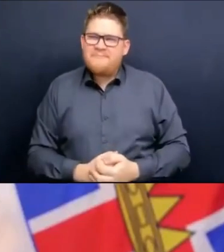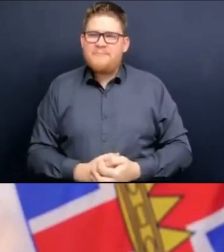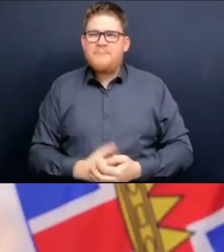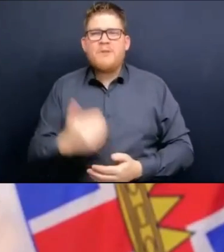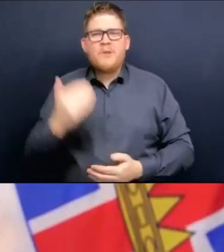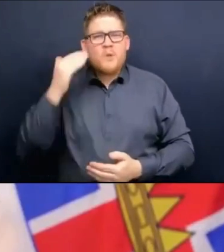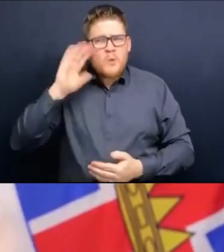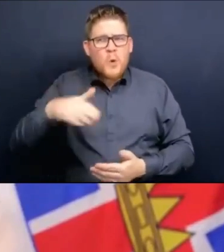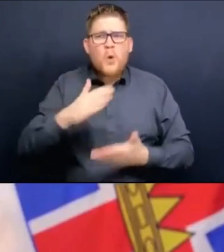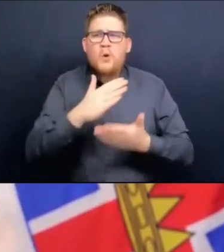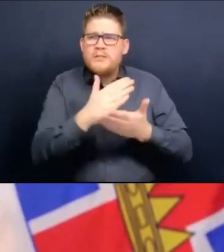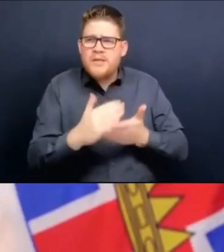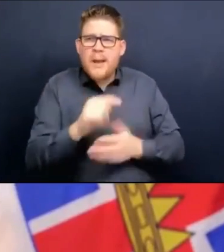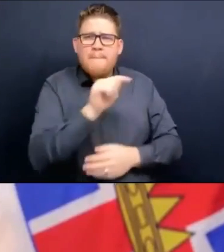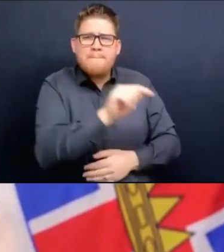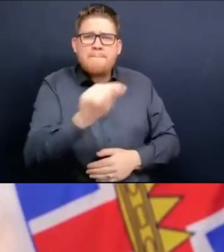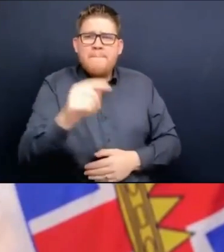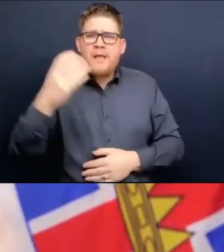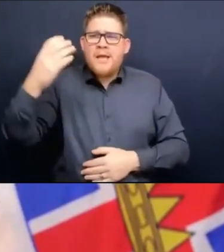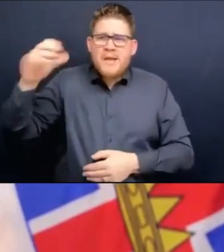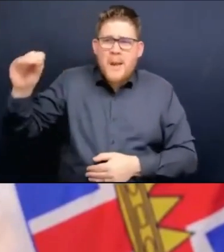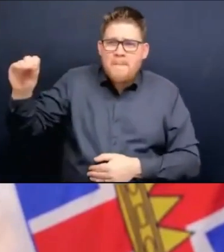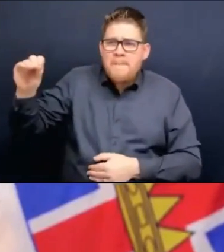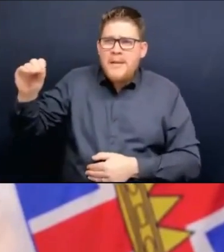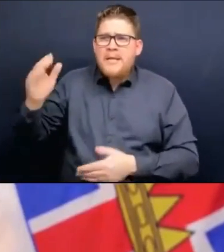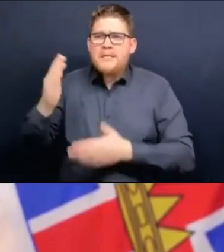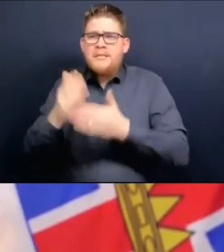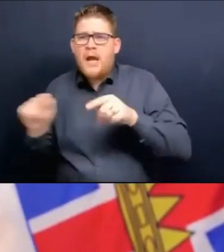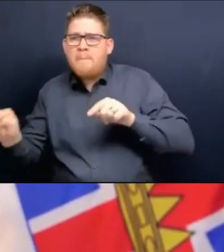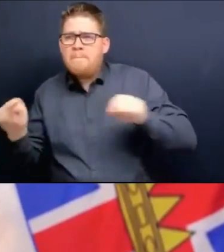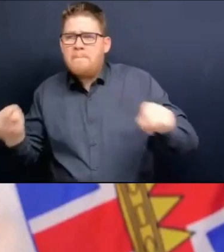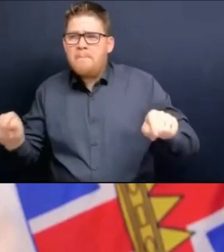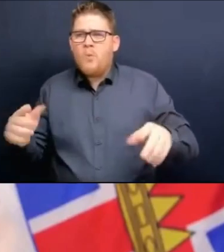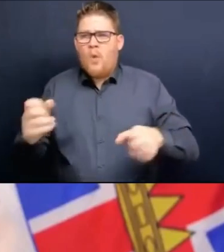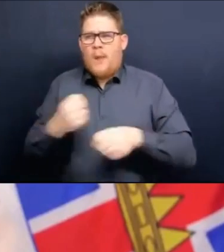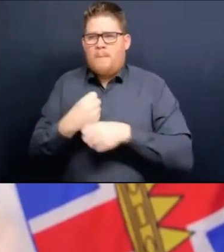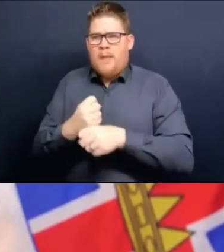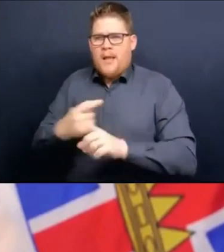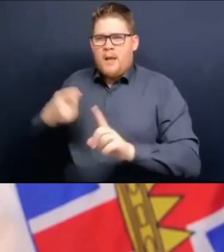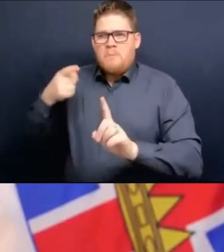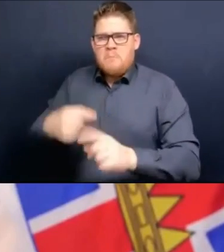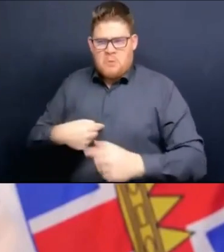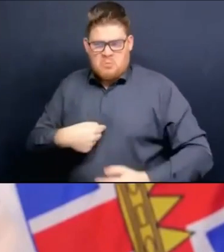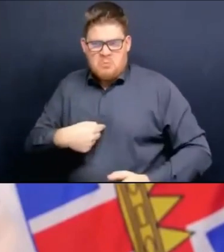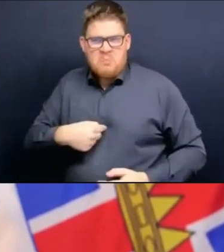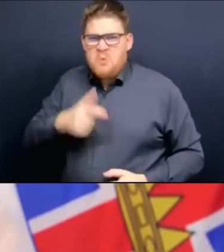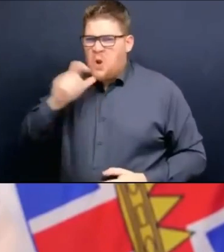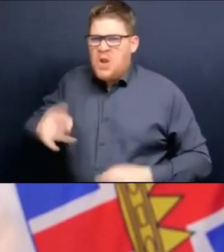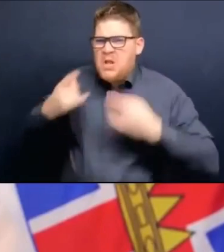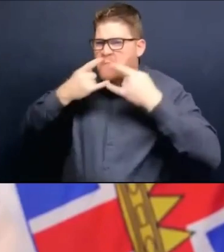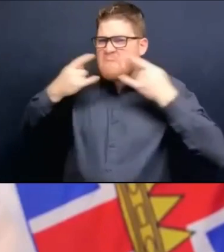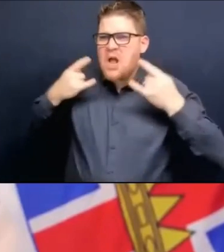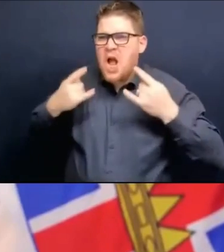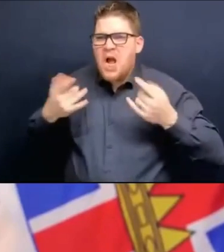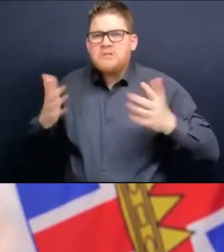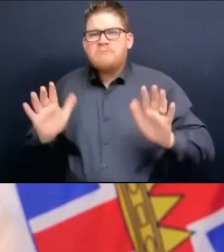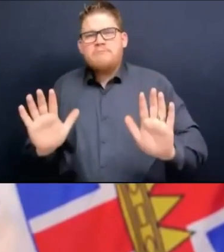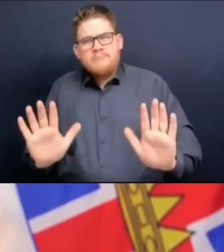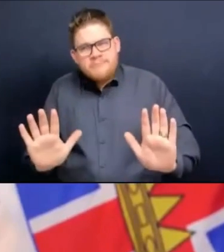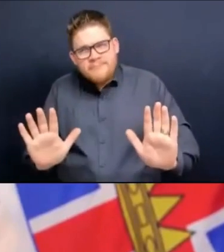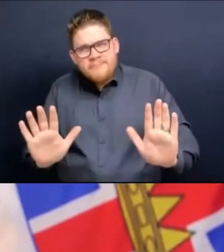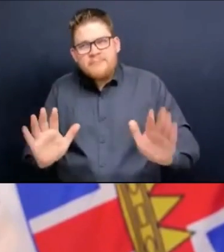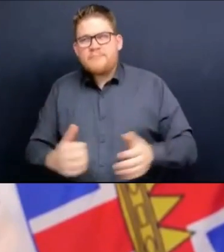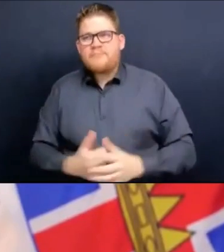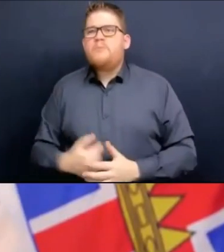really, you know, people speak with their comfort level. And we expect people to do that and to manage their own risk